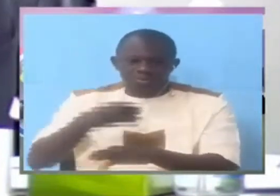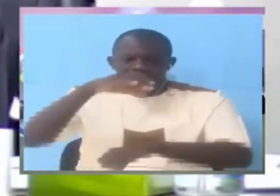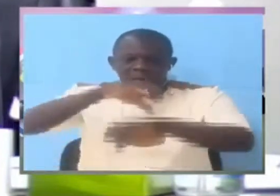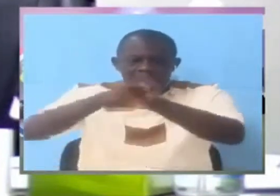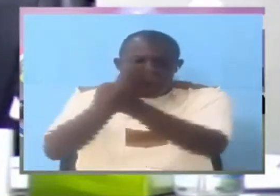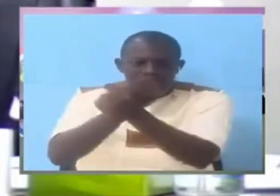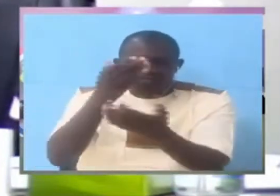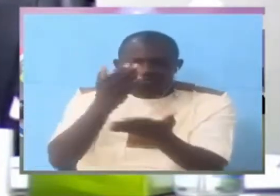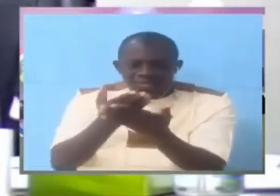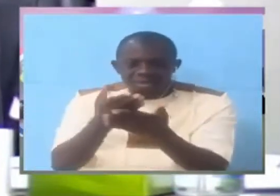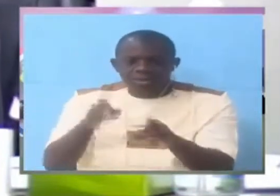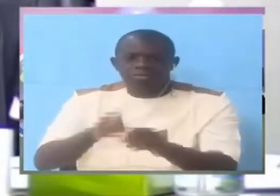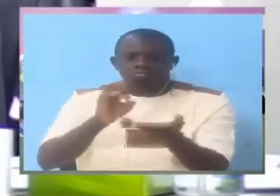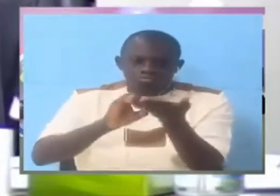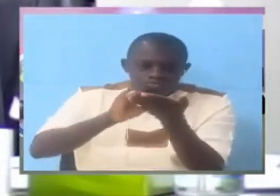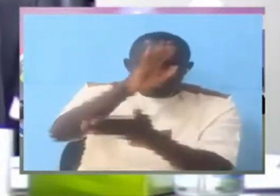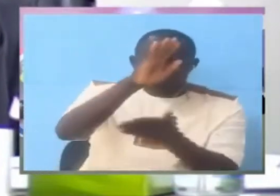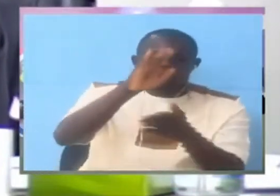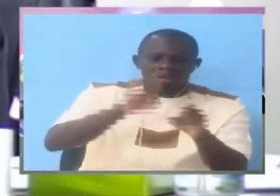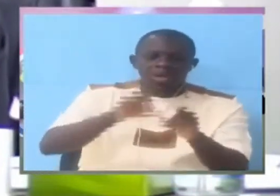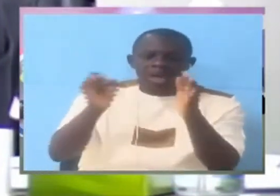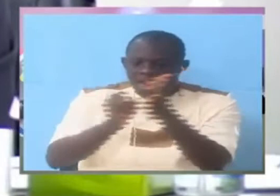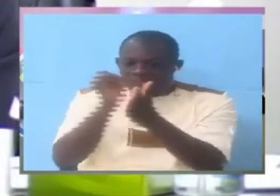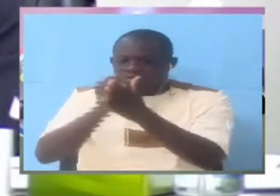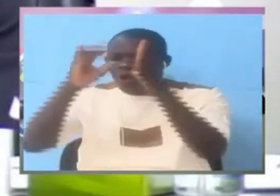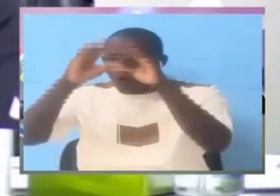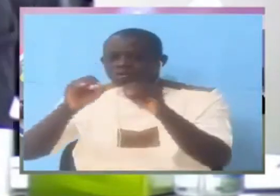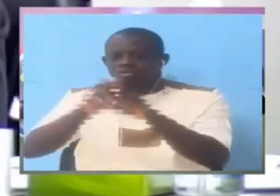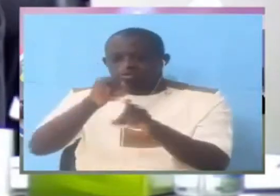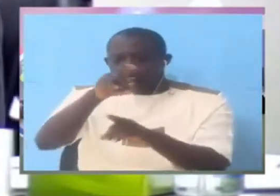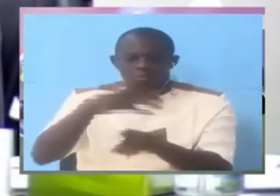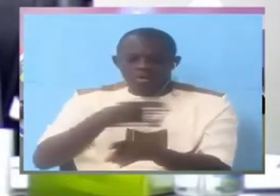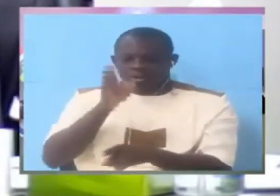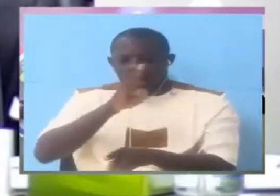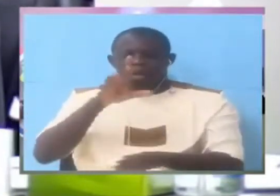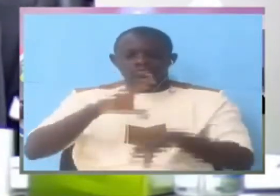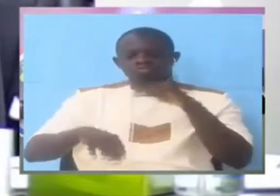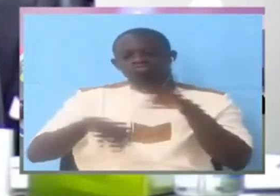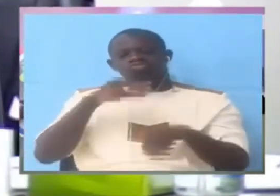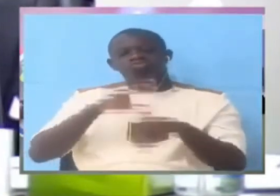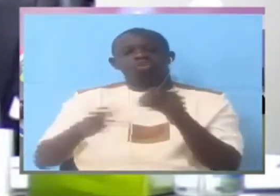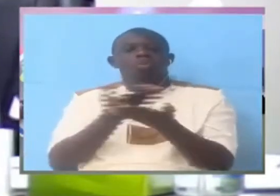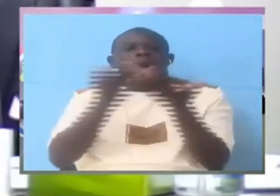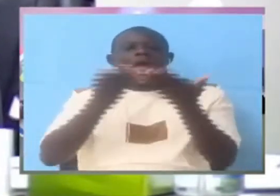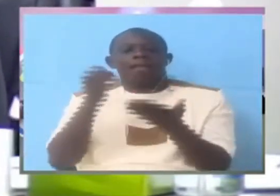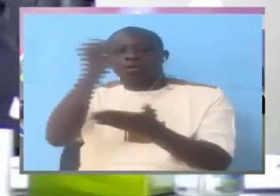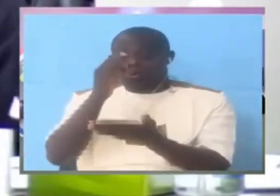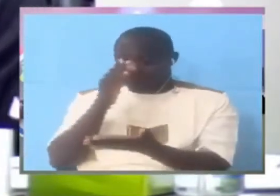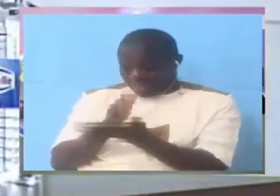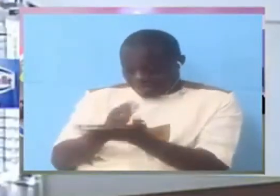are trying to avoid accepting that that was the procedure because you want to remove yourself from what happened in 1995